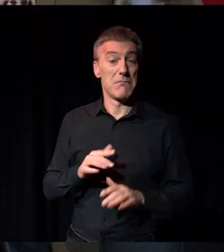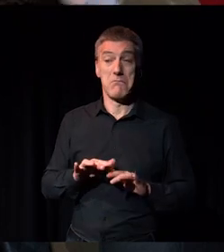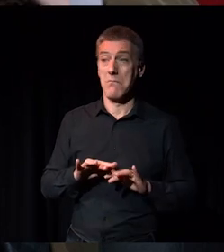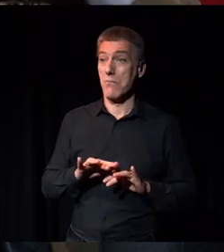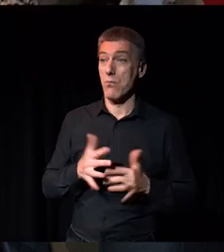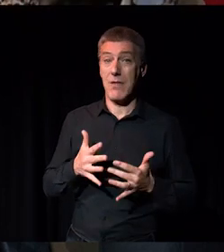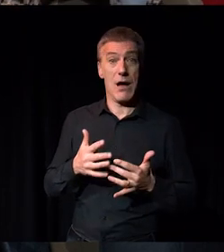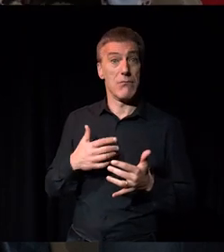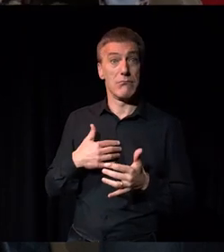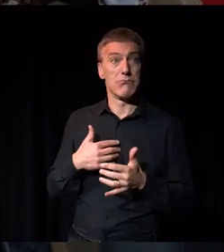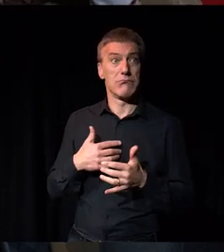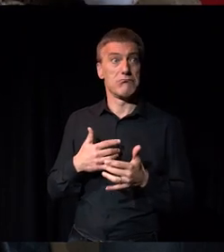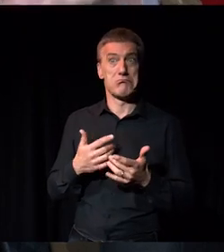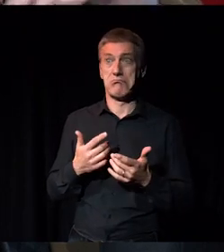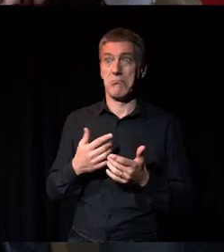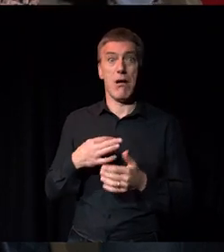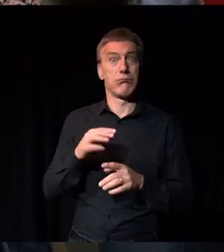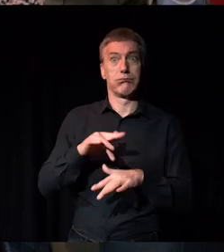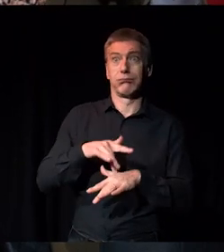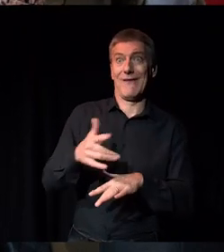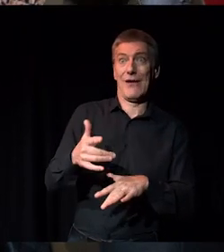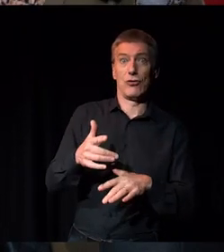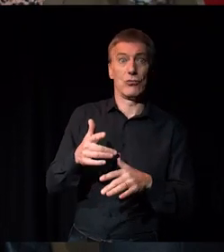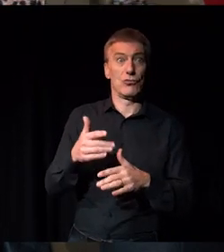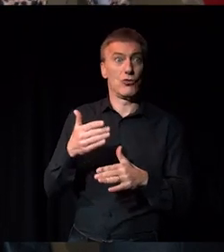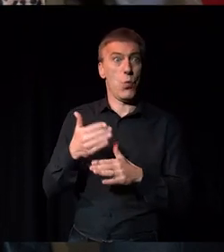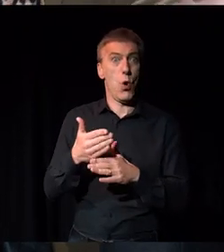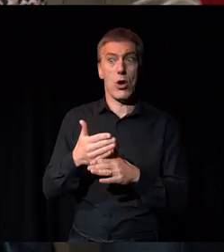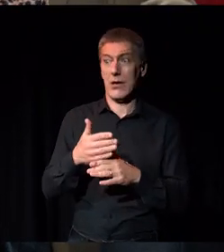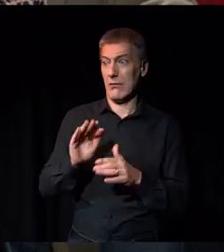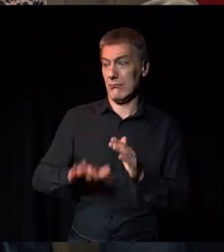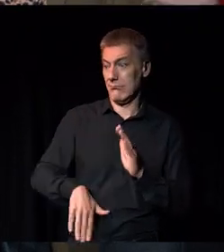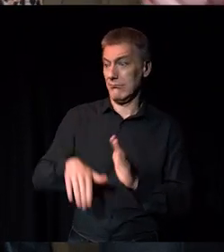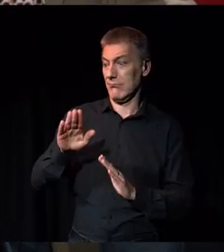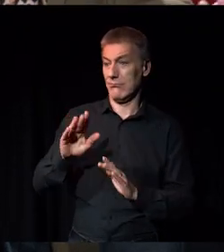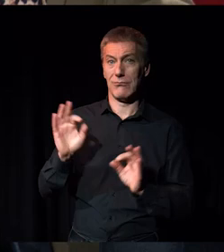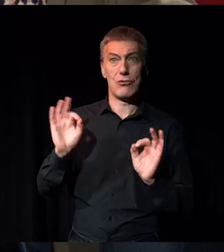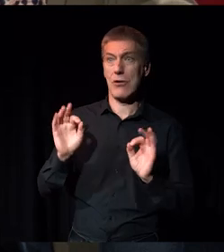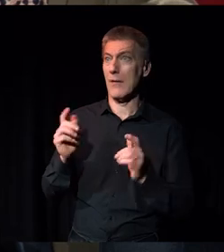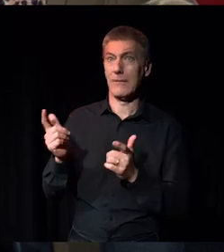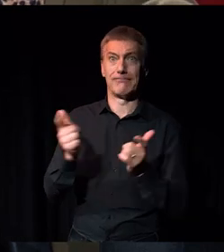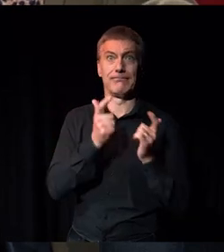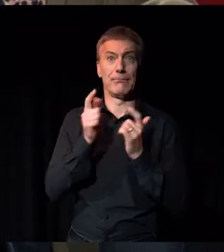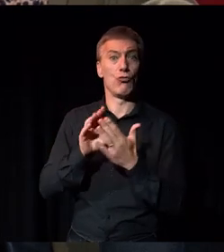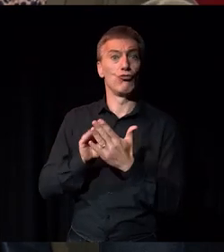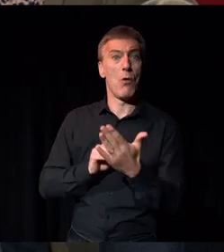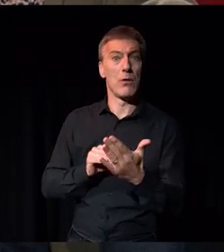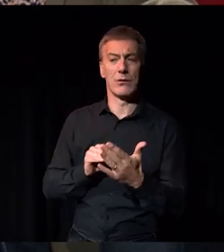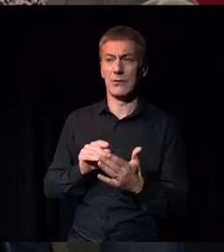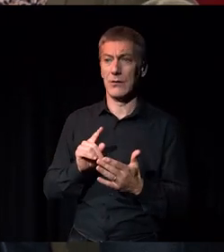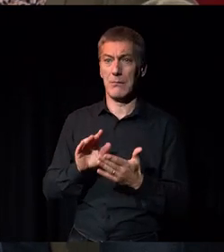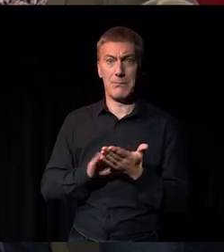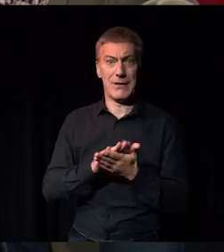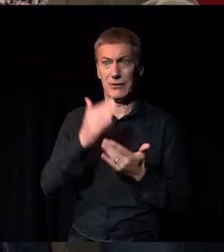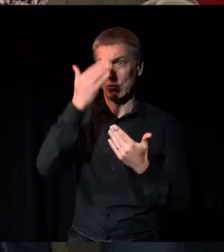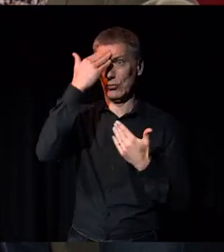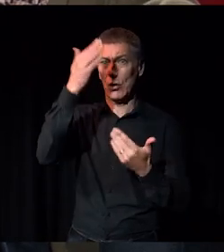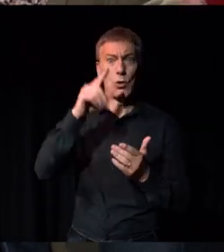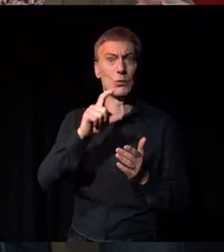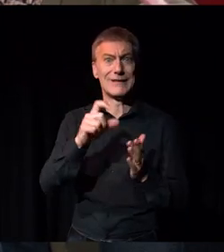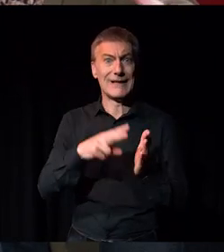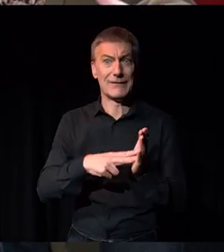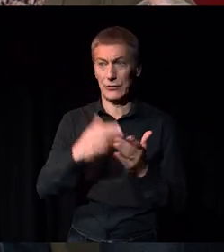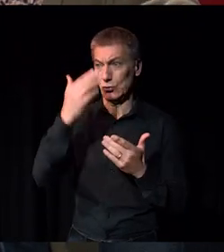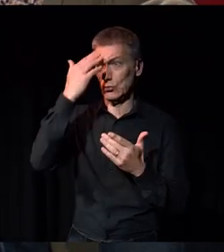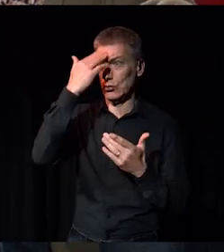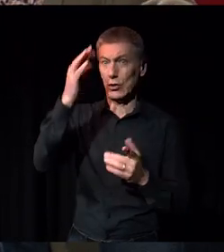anyone around them that that that were professionals or worked in jobs. So no knowledge, no knowledge of, you know, what it means to write a CV or go for an